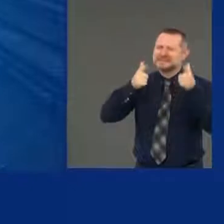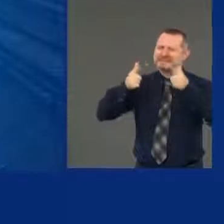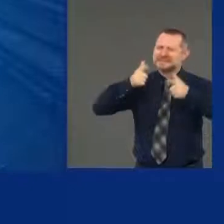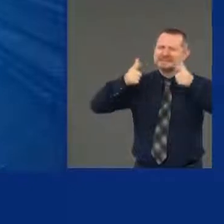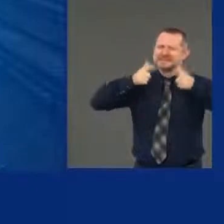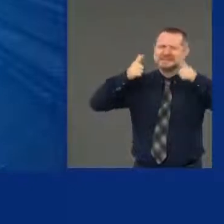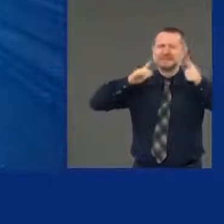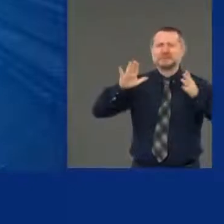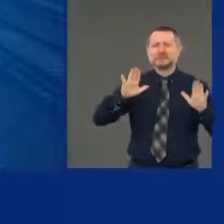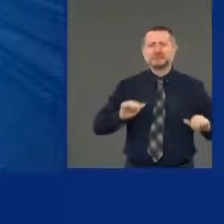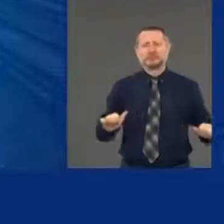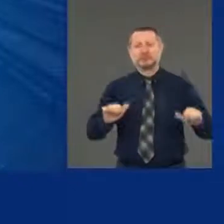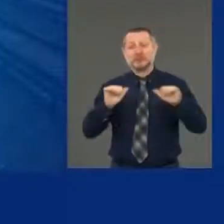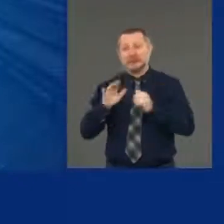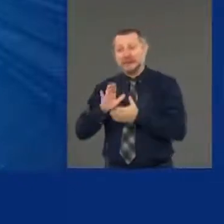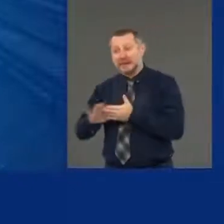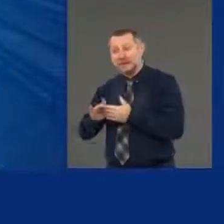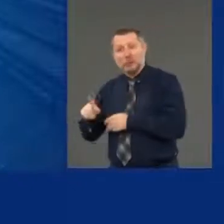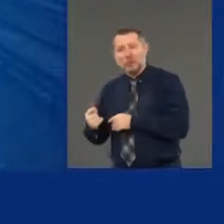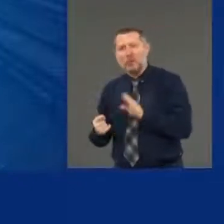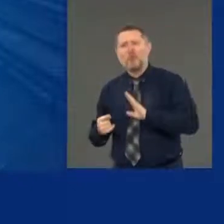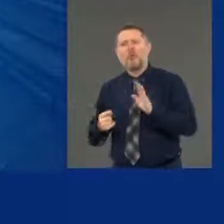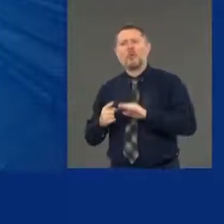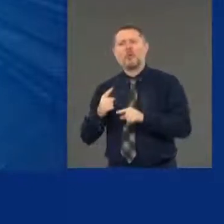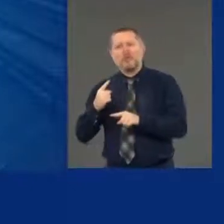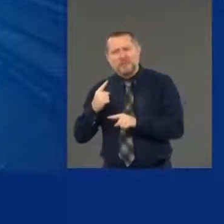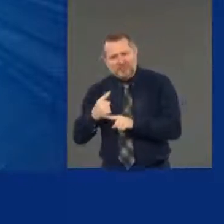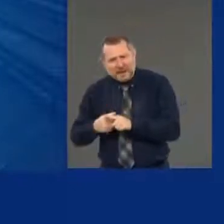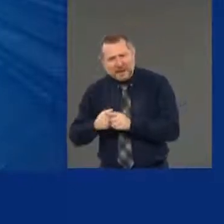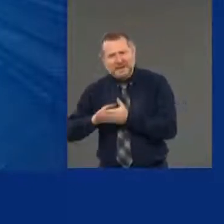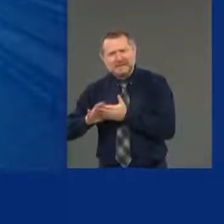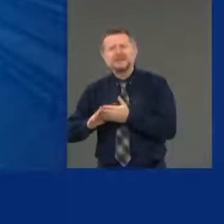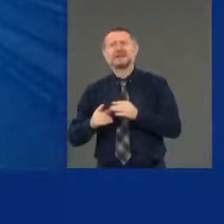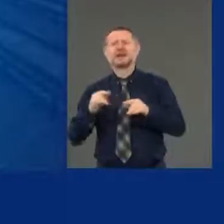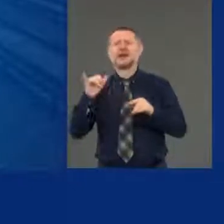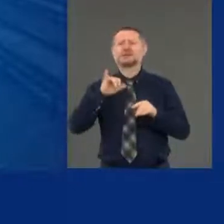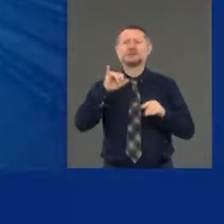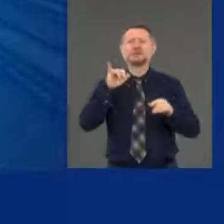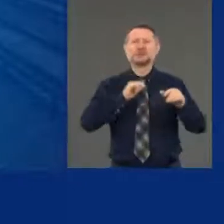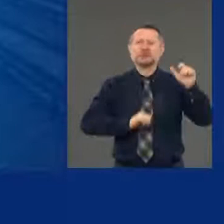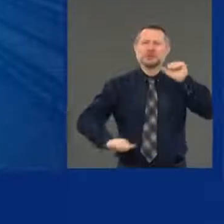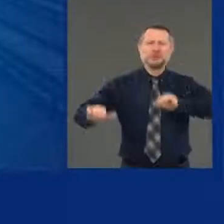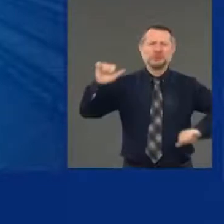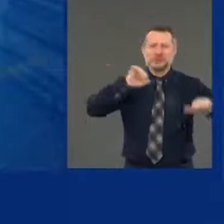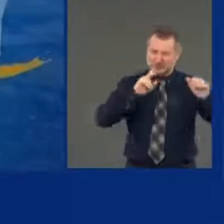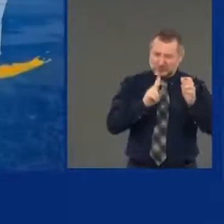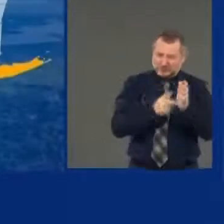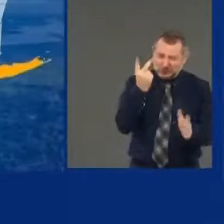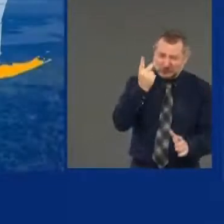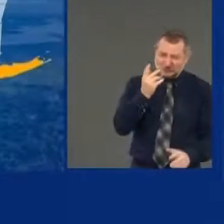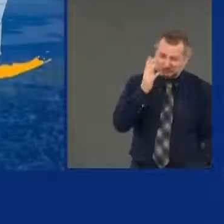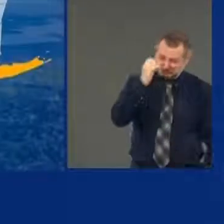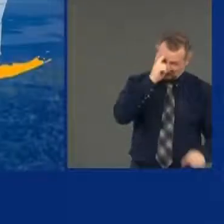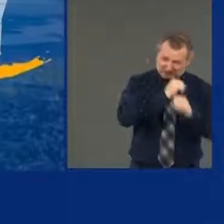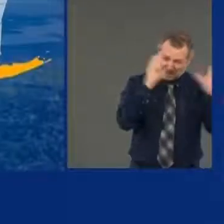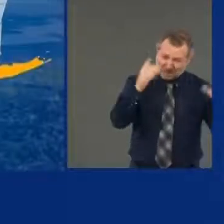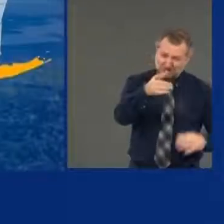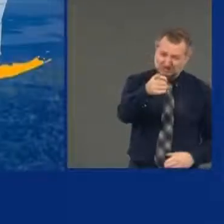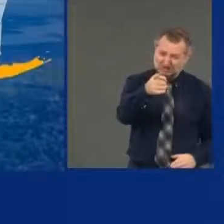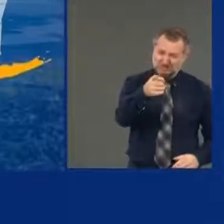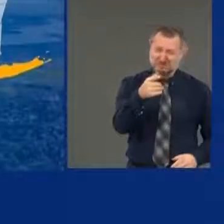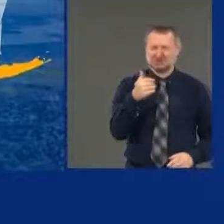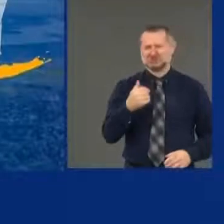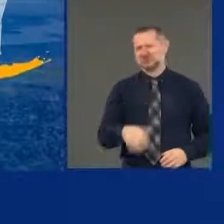Not just clean. Disinfect. Imagine that. Who would have ever imagined you could do that? Well, we're doing it.